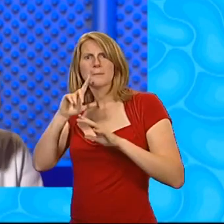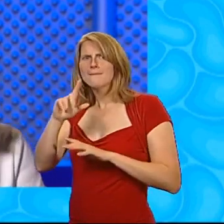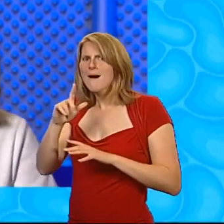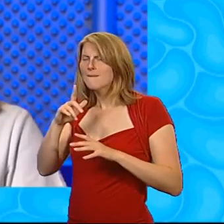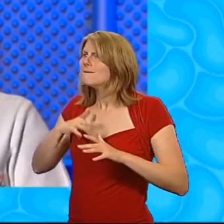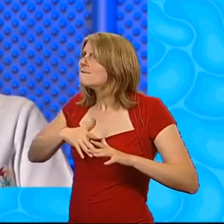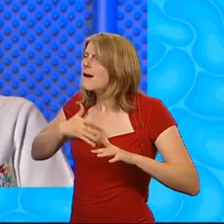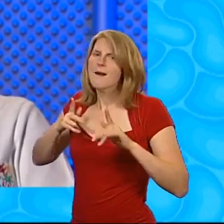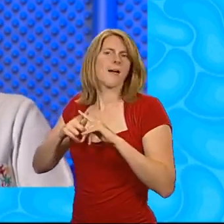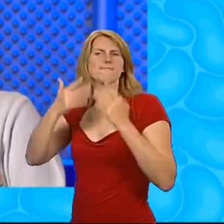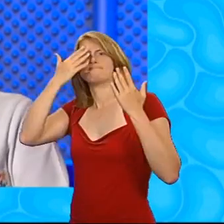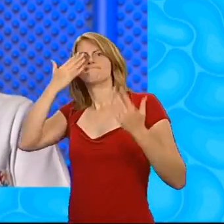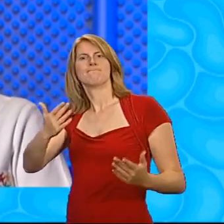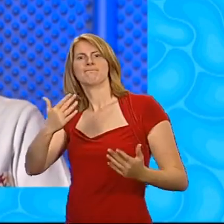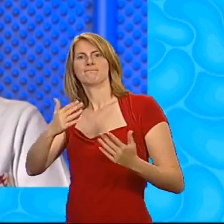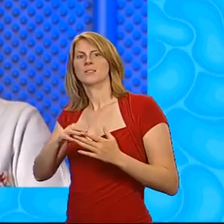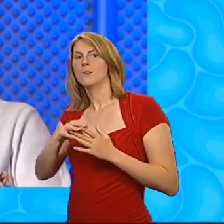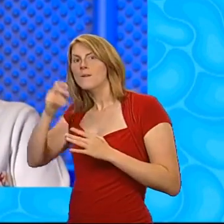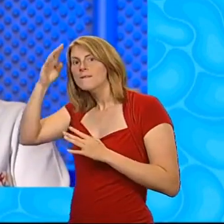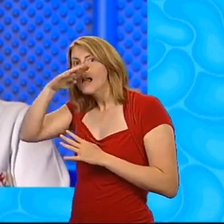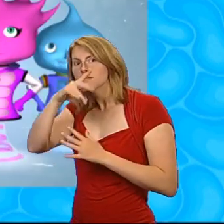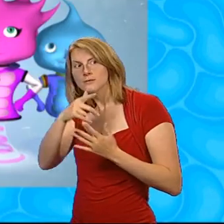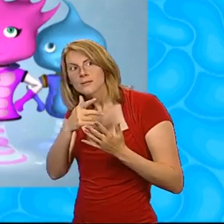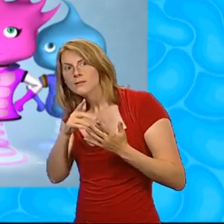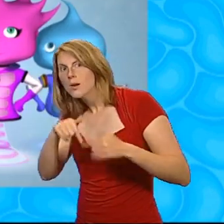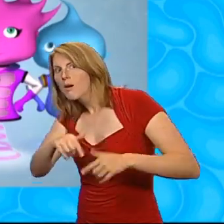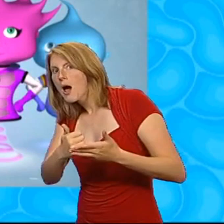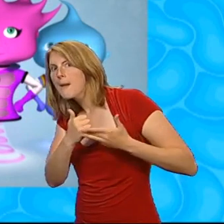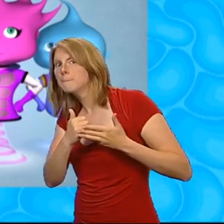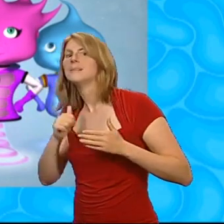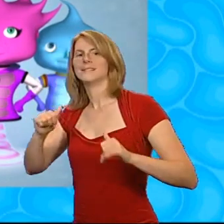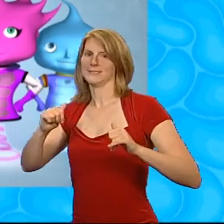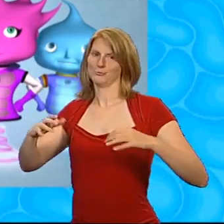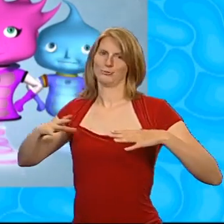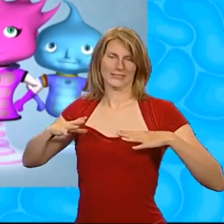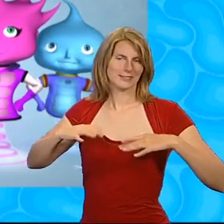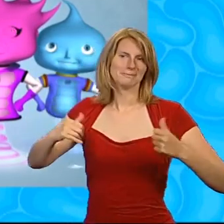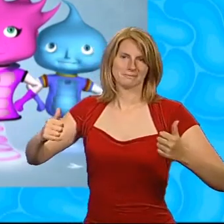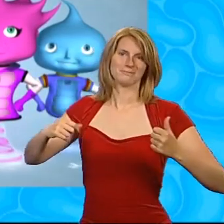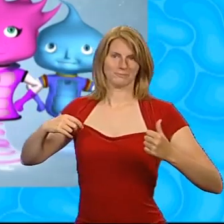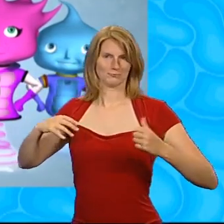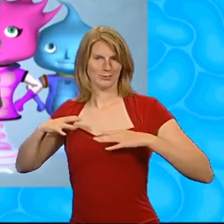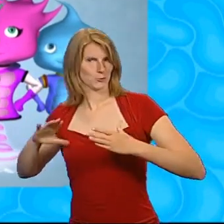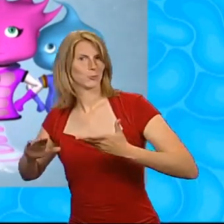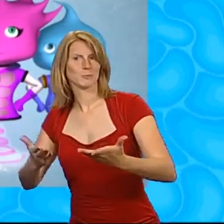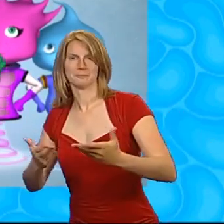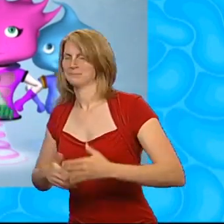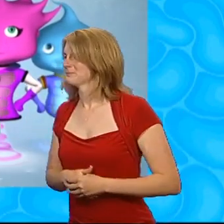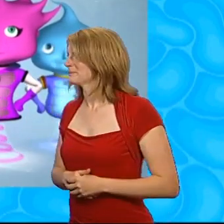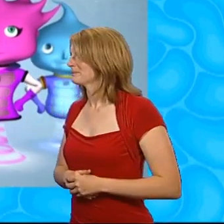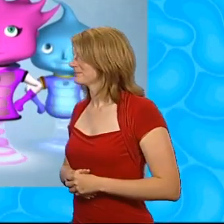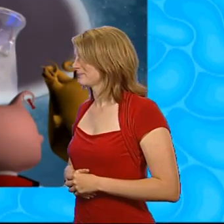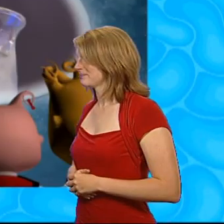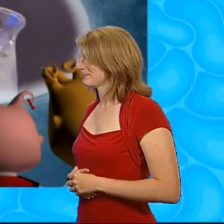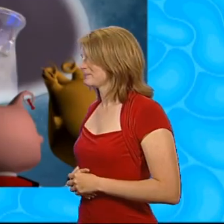like. So Felix, are you standing by here to help? Ready, steady and at your service as ever,